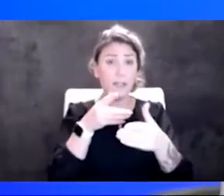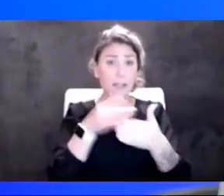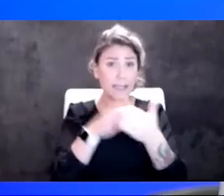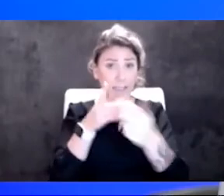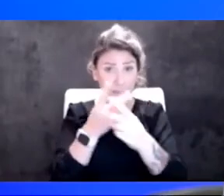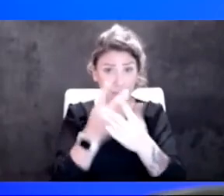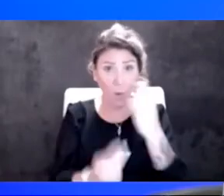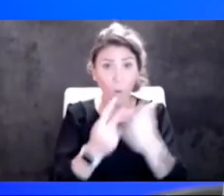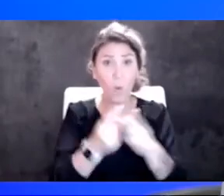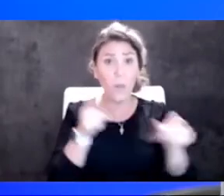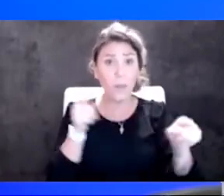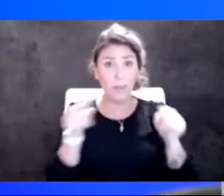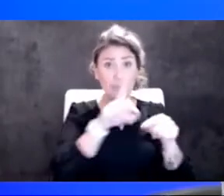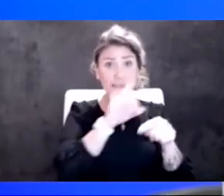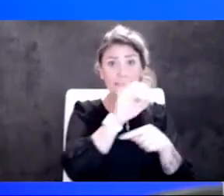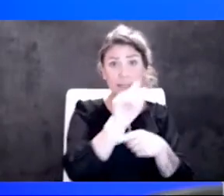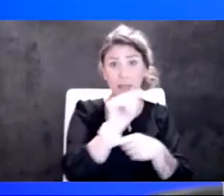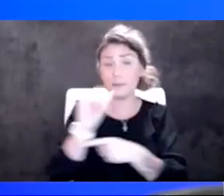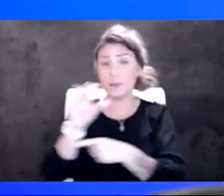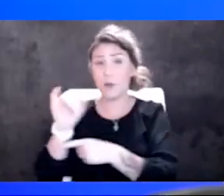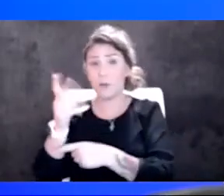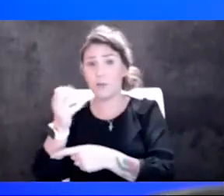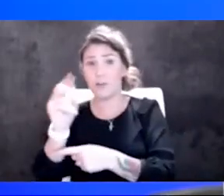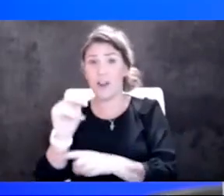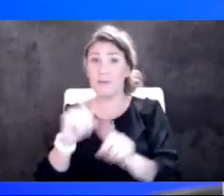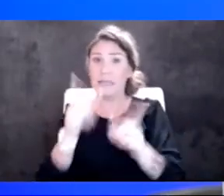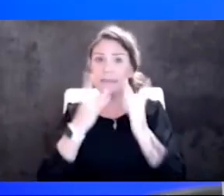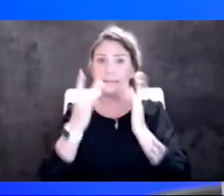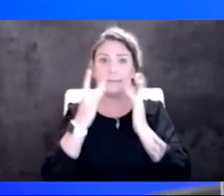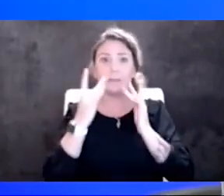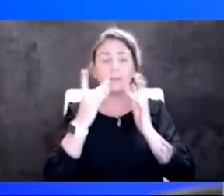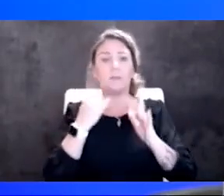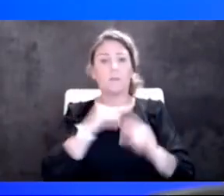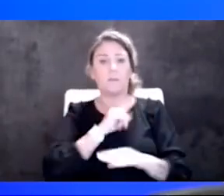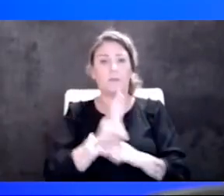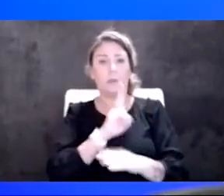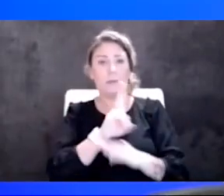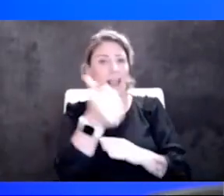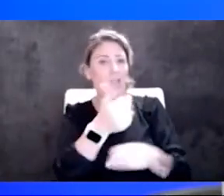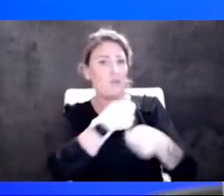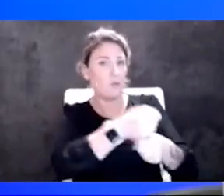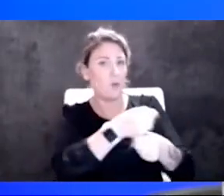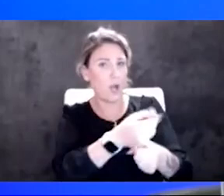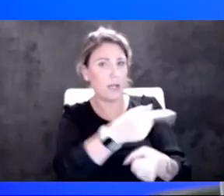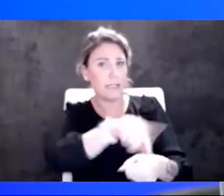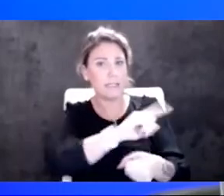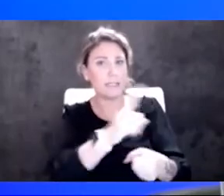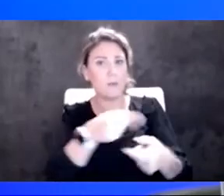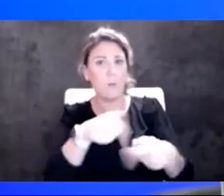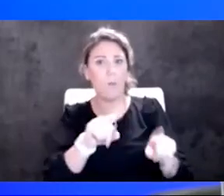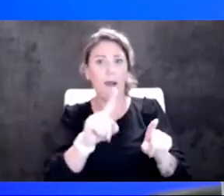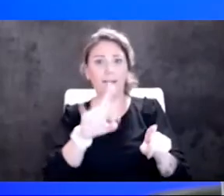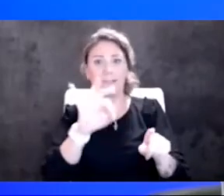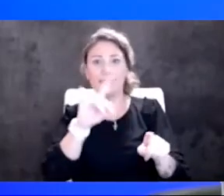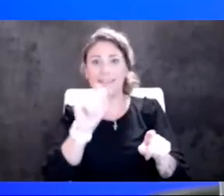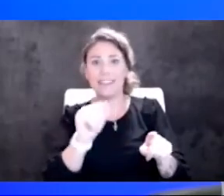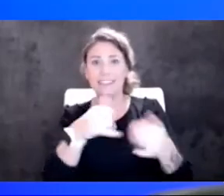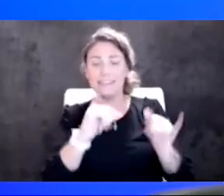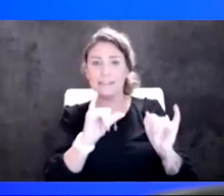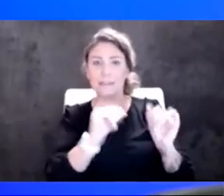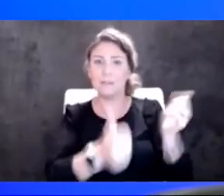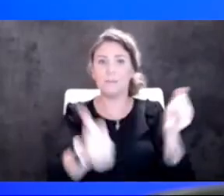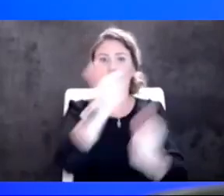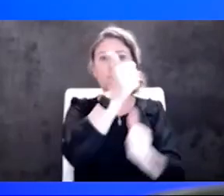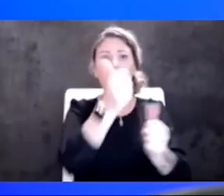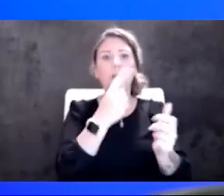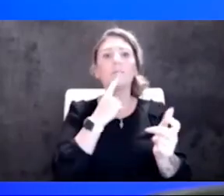uh, you know, only so much of that. And so we're trying to use the other products while we have Delta still predominant because we know it's going to work there and